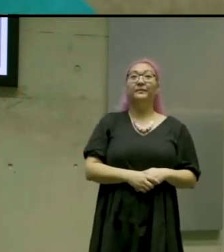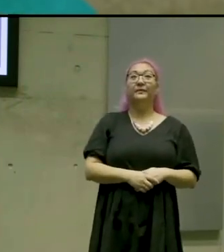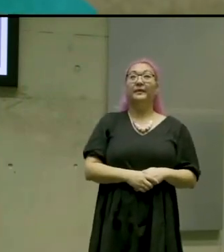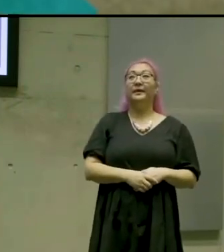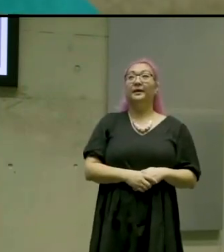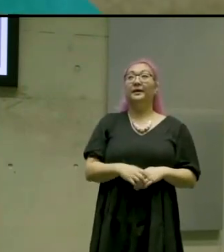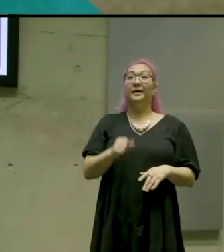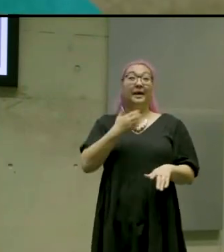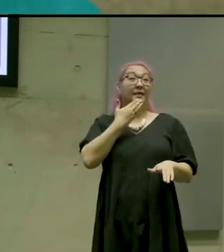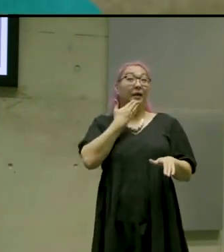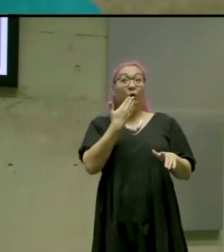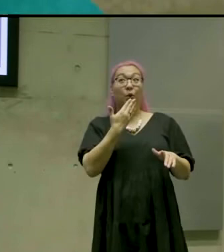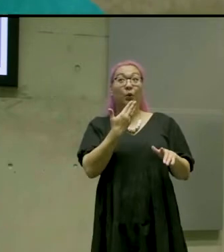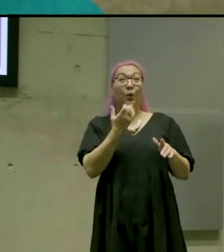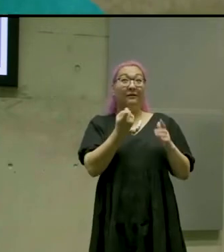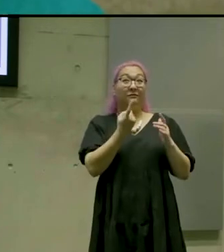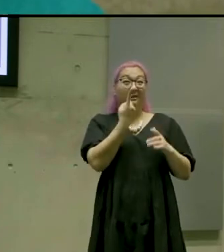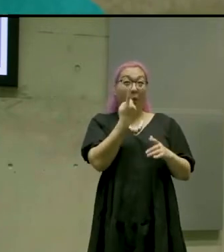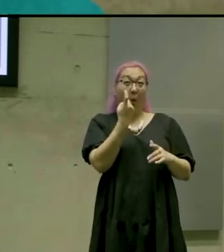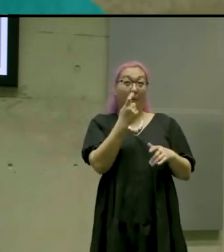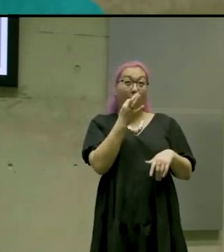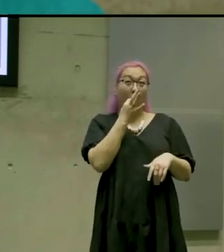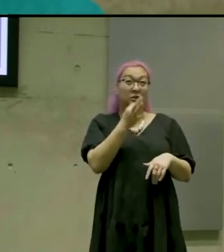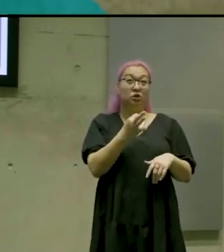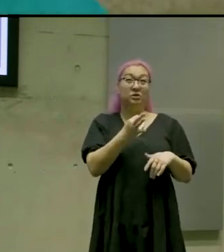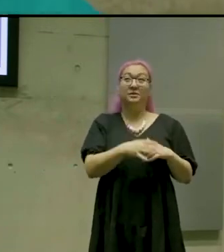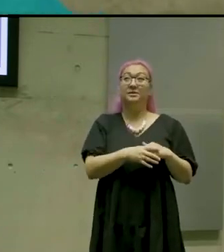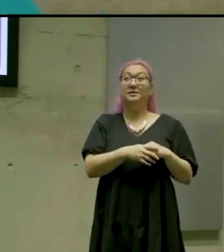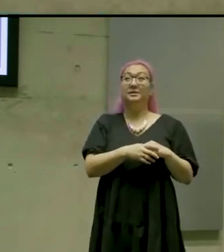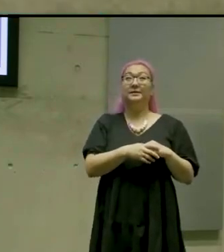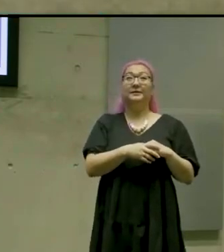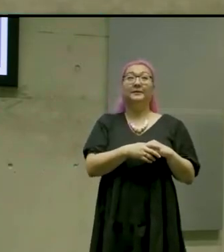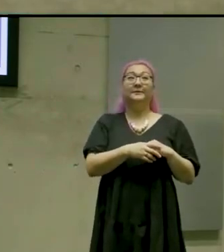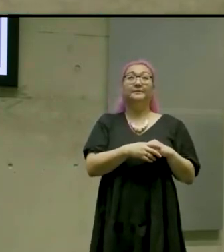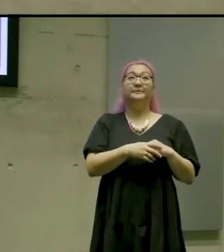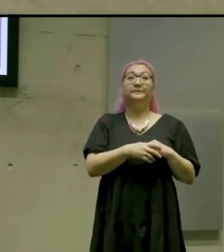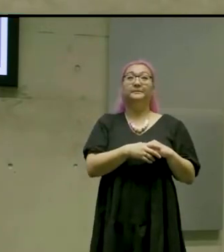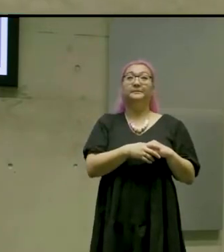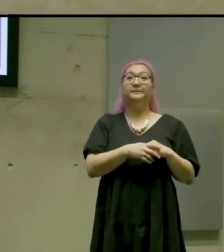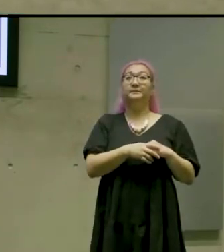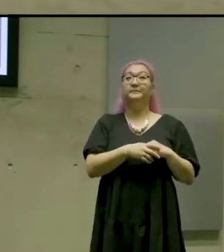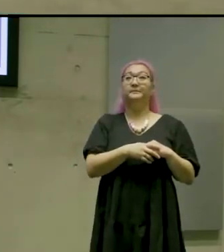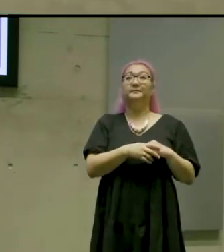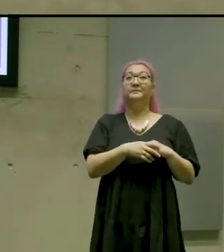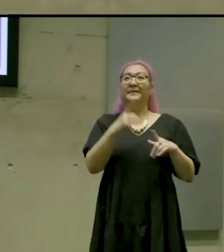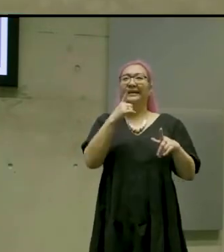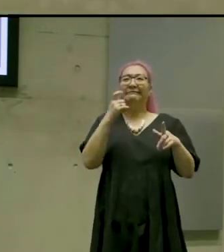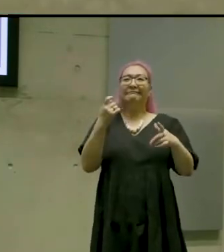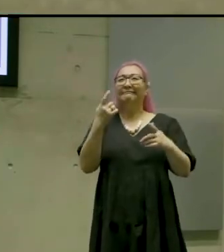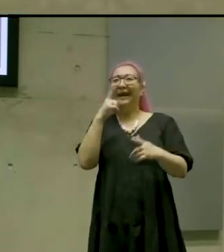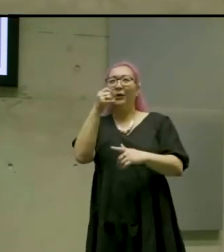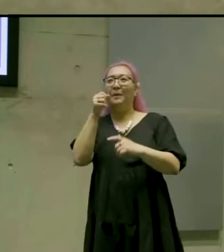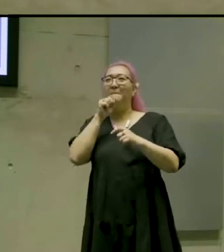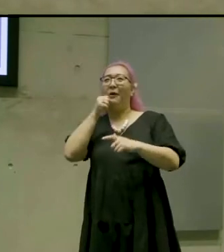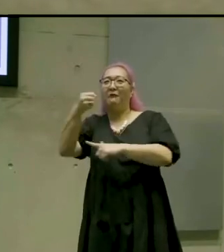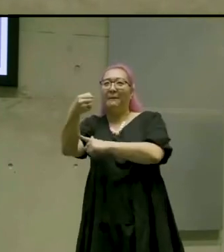Thank you very much. Perhaps we have time for one more. Okay. I don't think I can get there. Can you pass this microphone down the line?